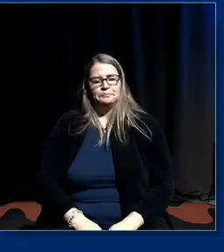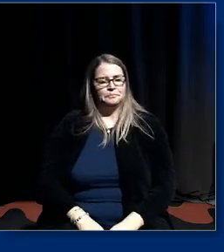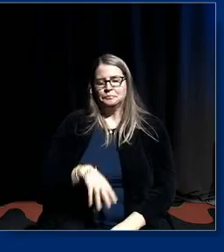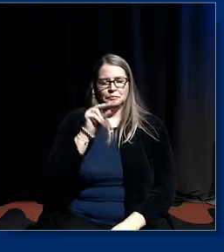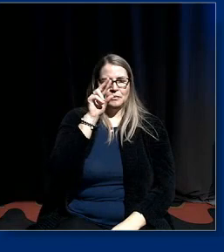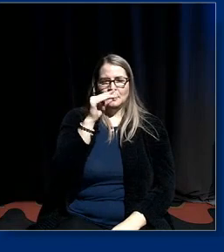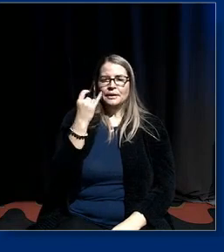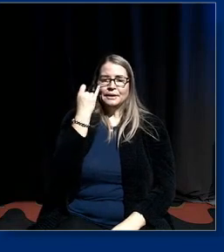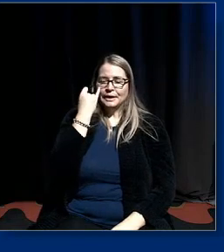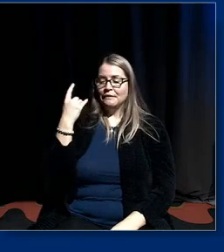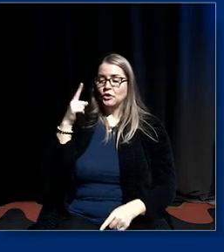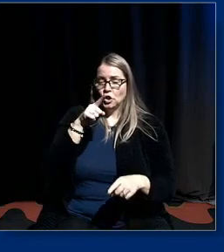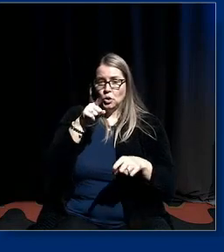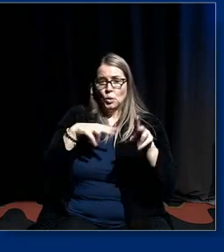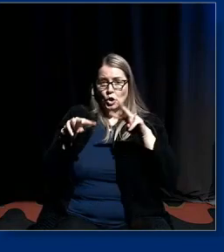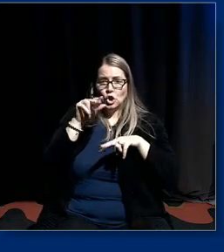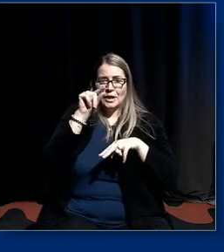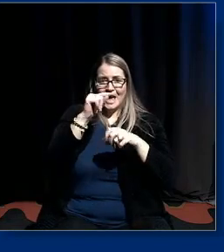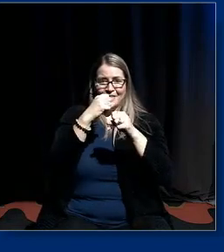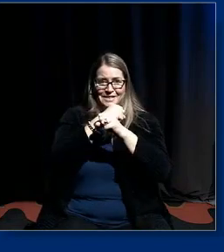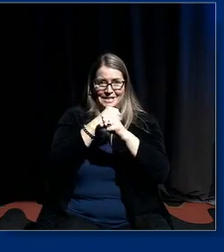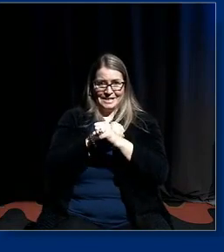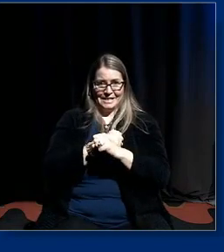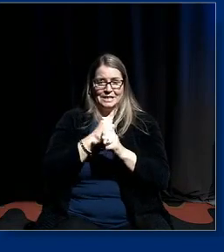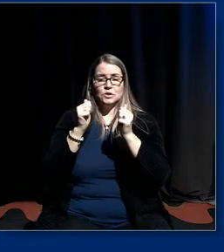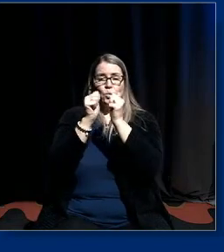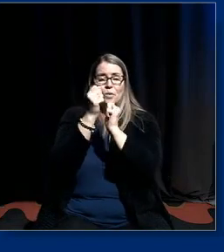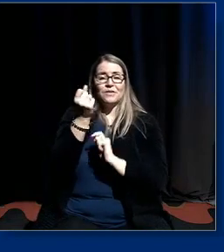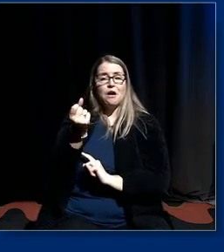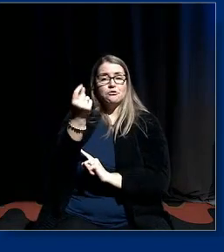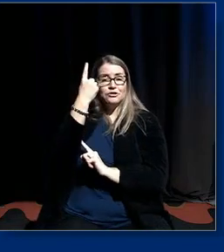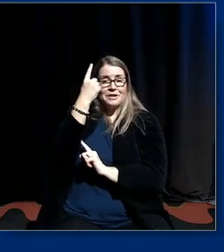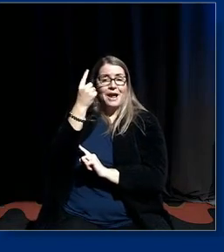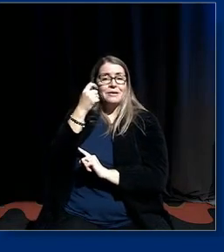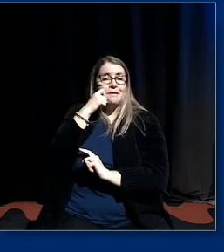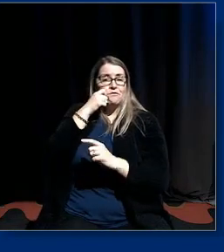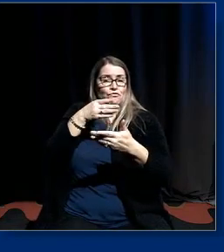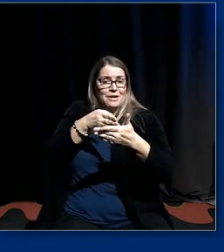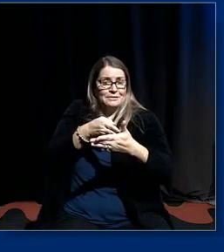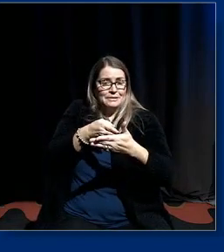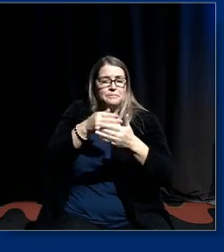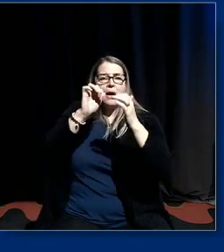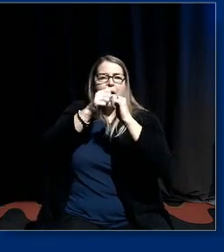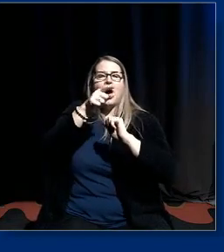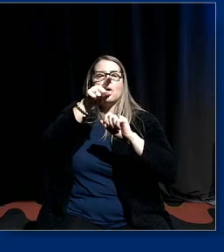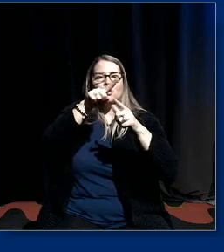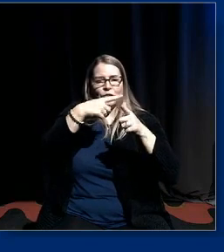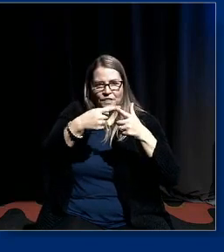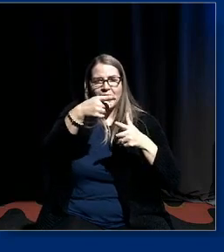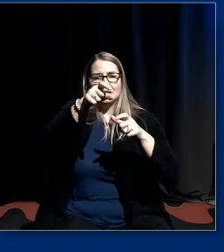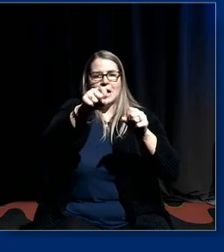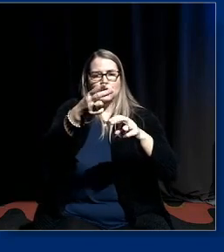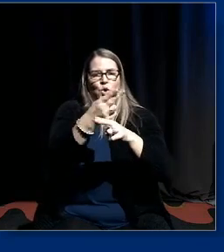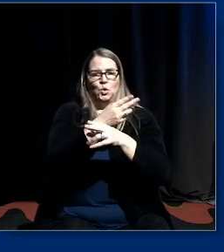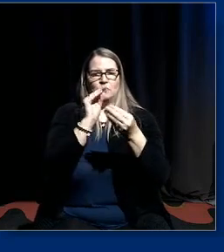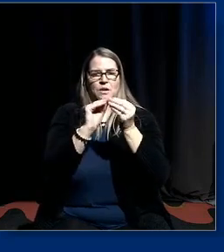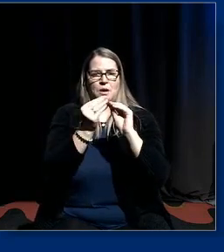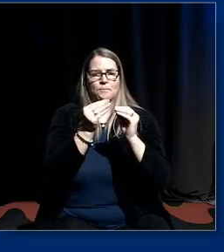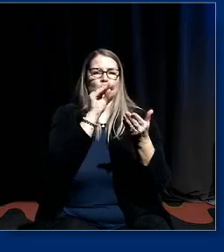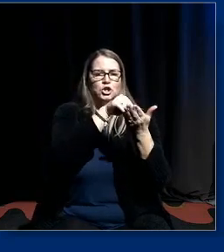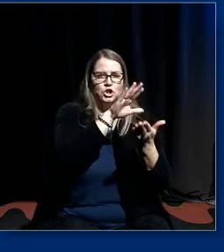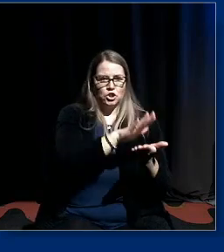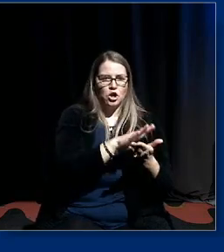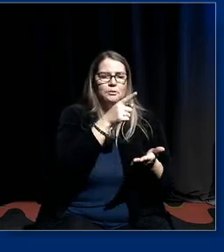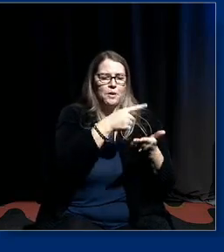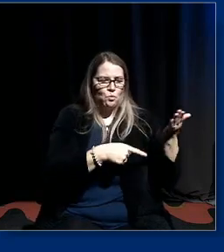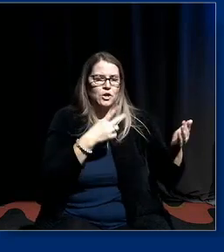if we come to statistics with an understanding of racism how can we use statistics to document the